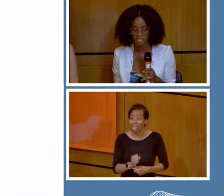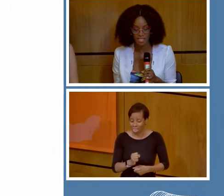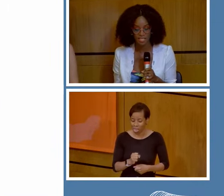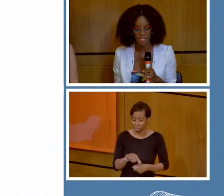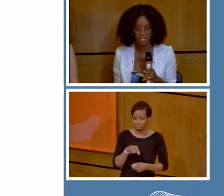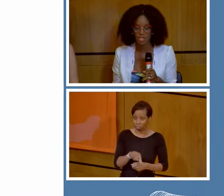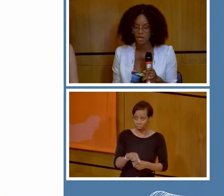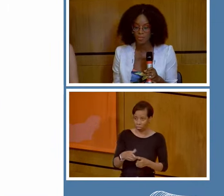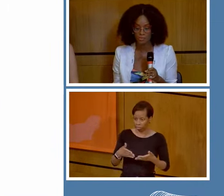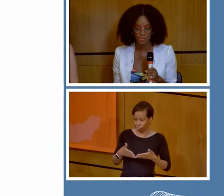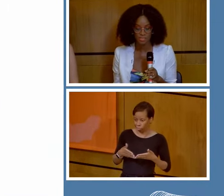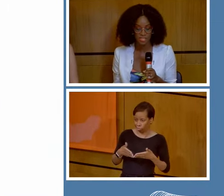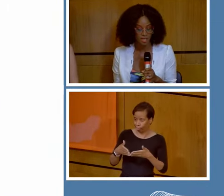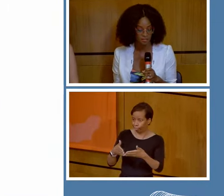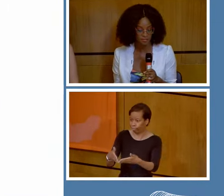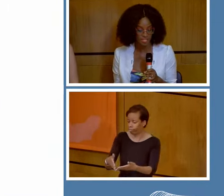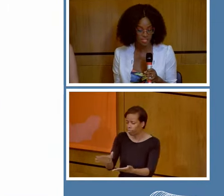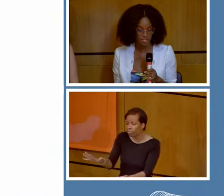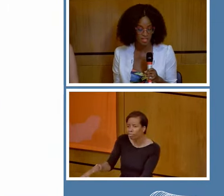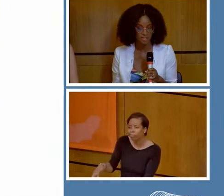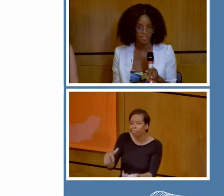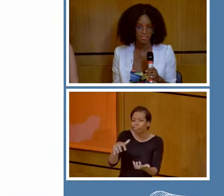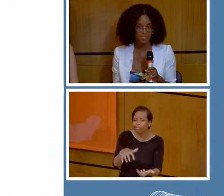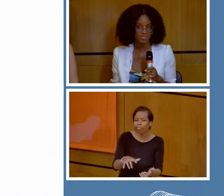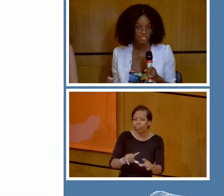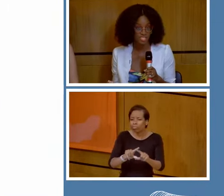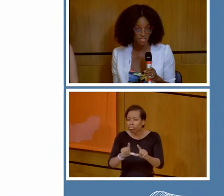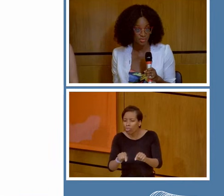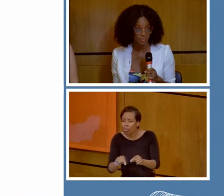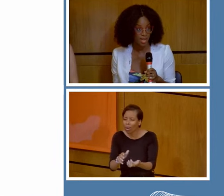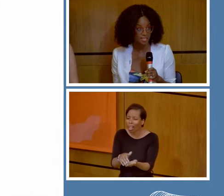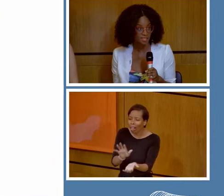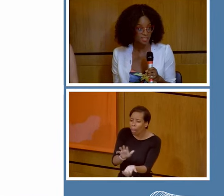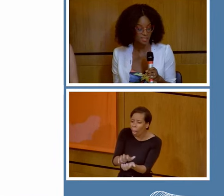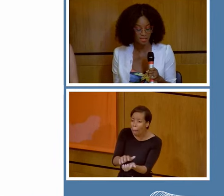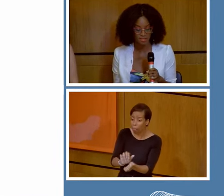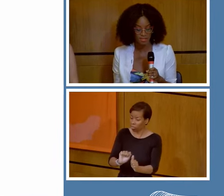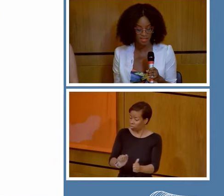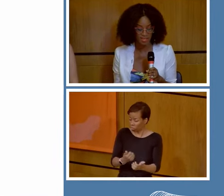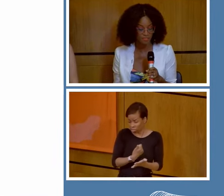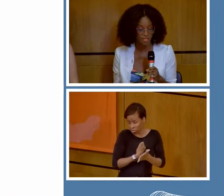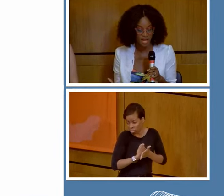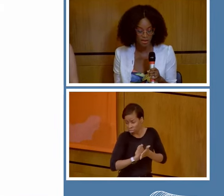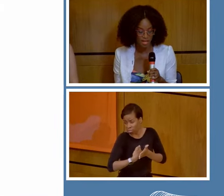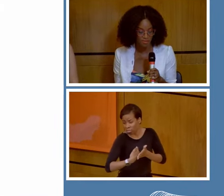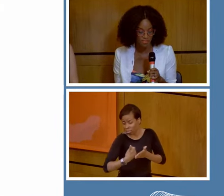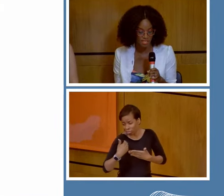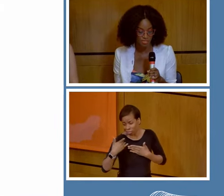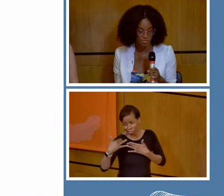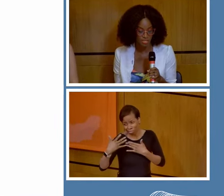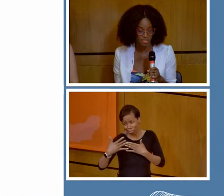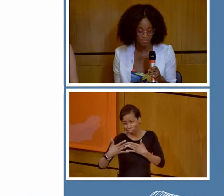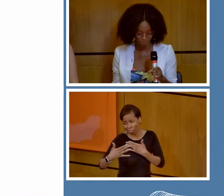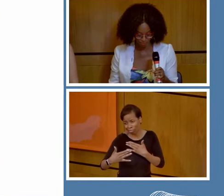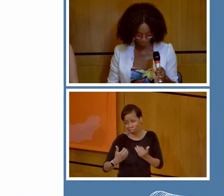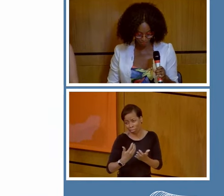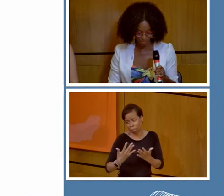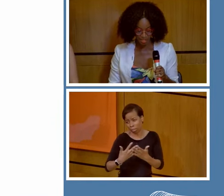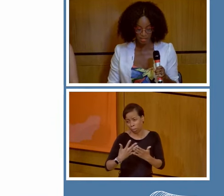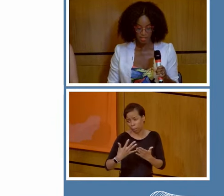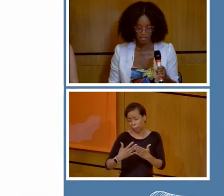we know them in English, prawns and other fish. This is a traditional practice that they have been carrying out for centuries.